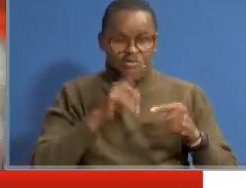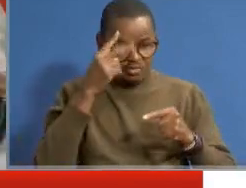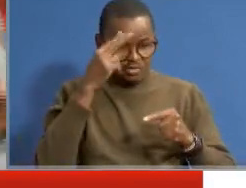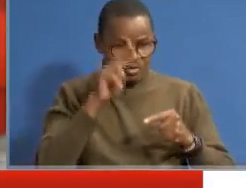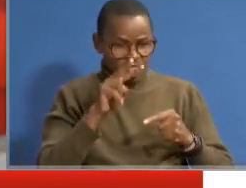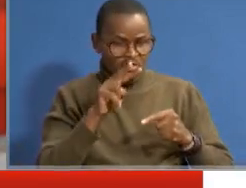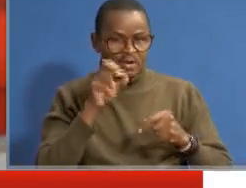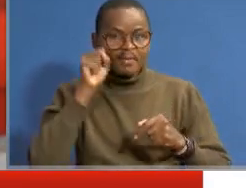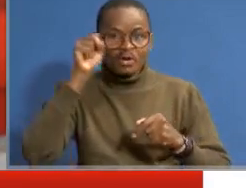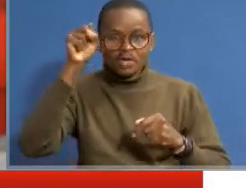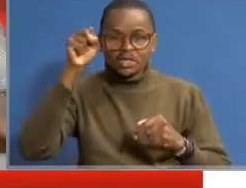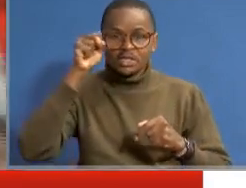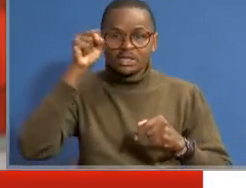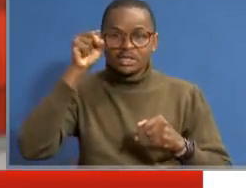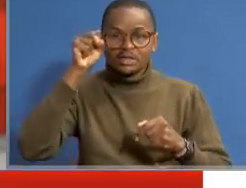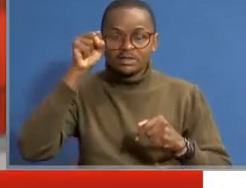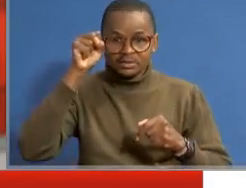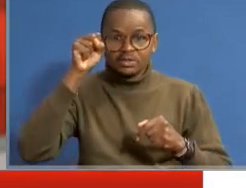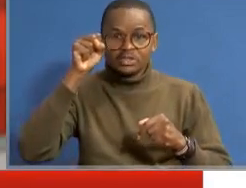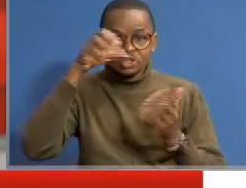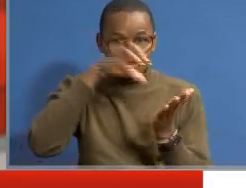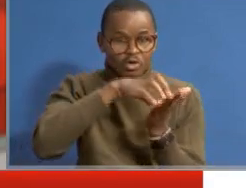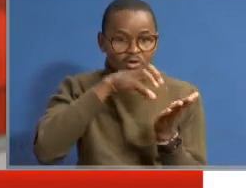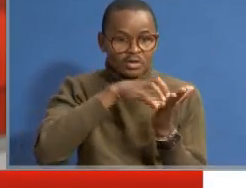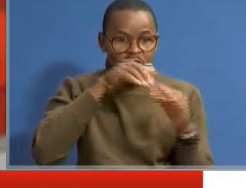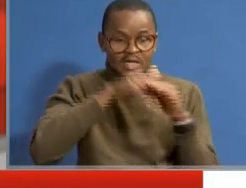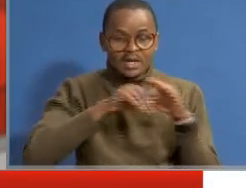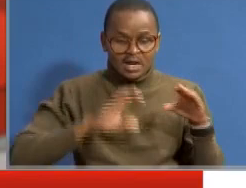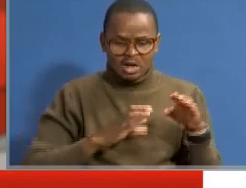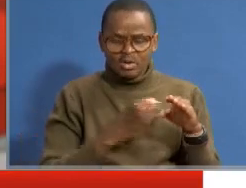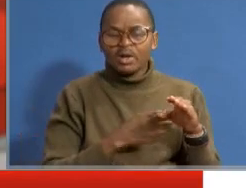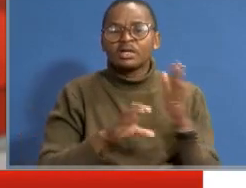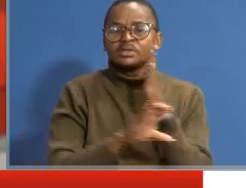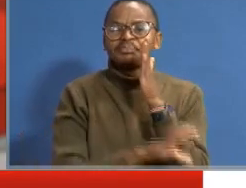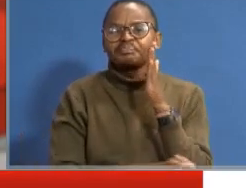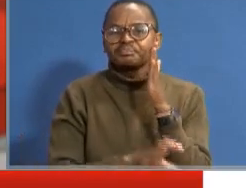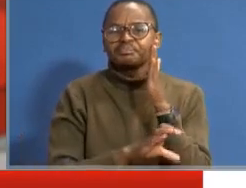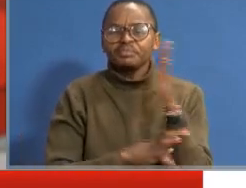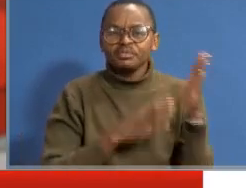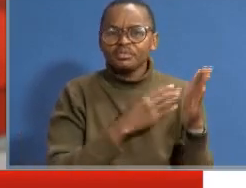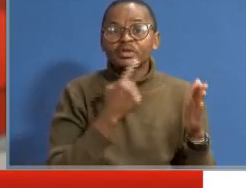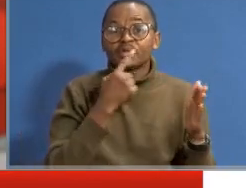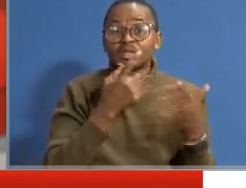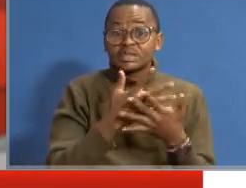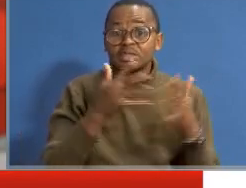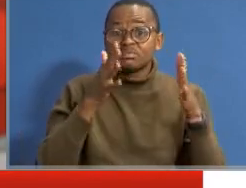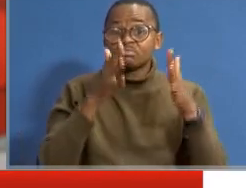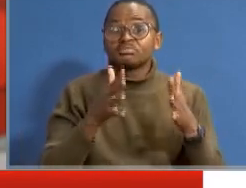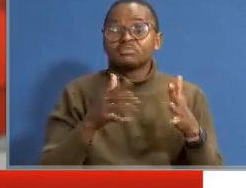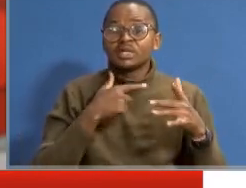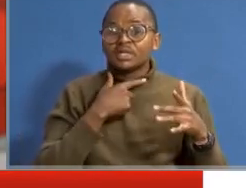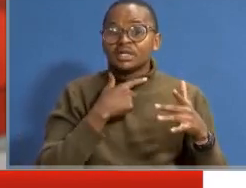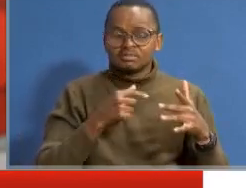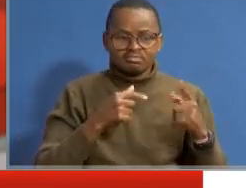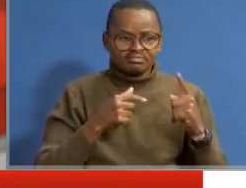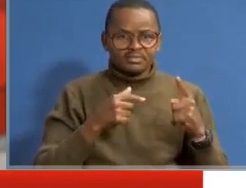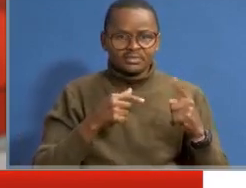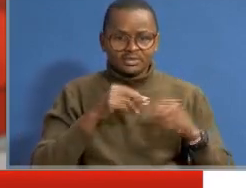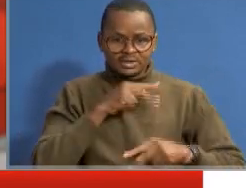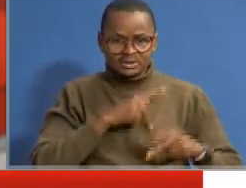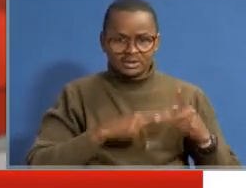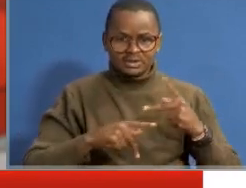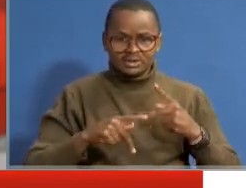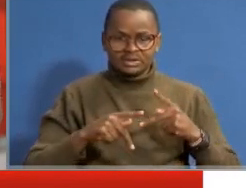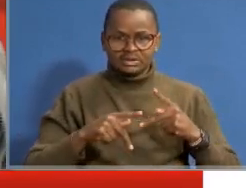look at the political arena in our country, and you are telling somebody like persons with disability,